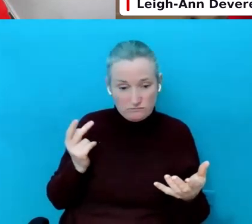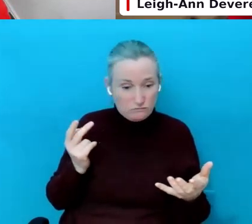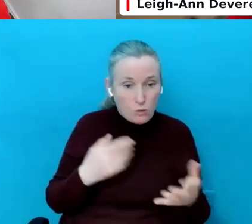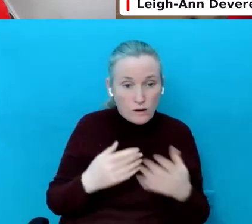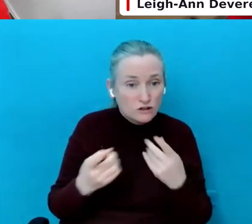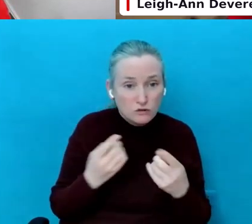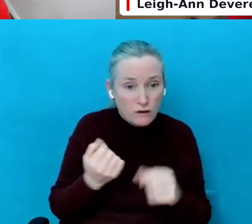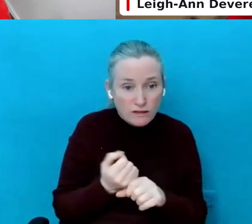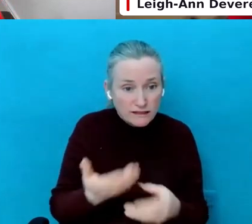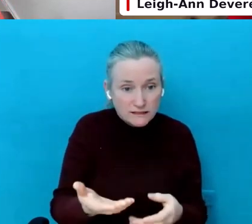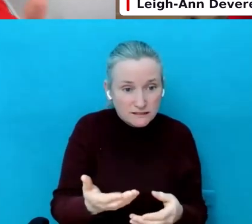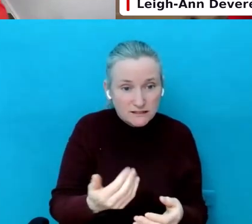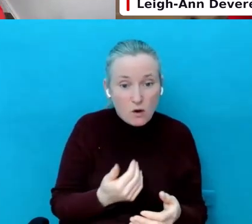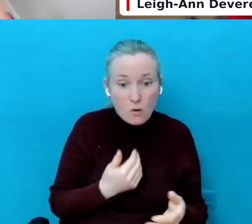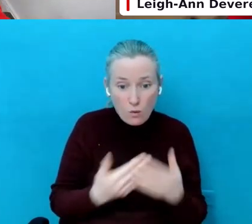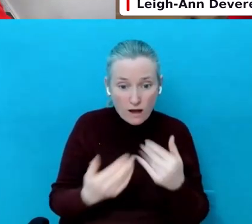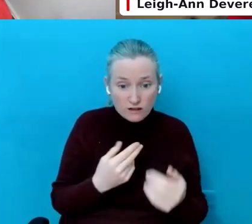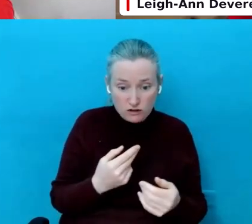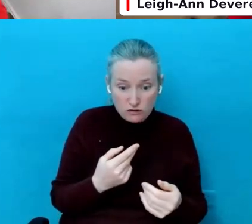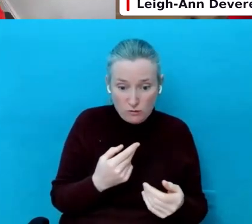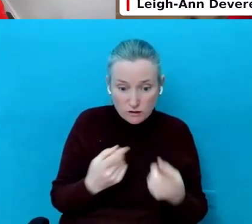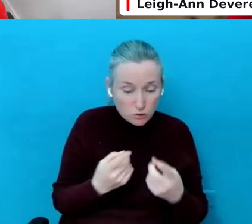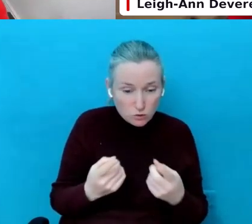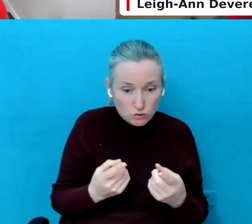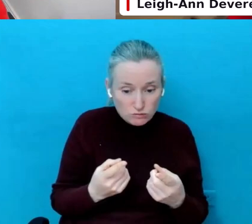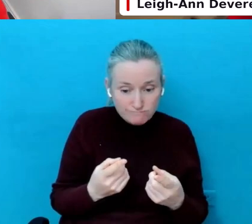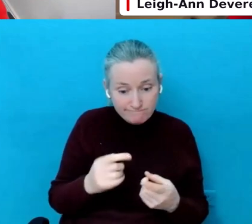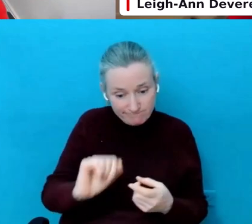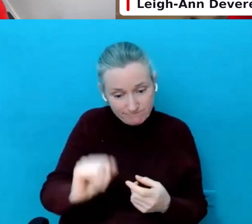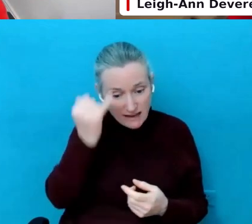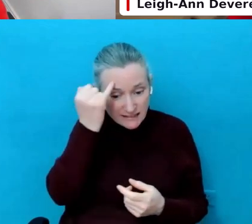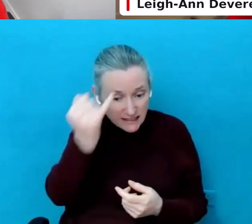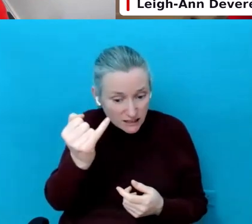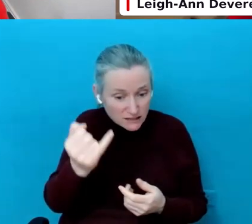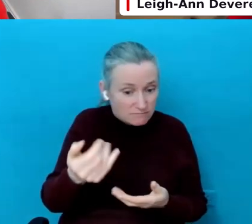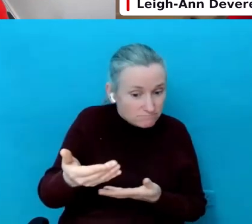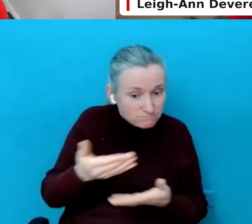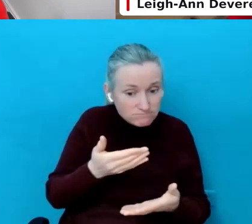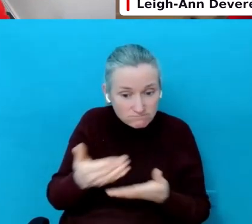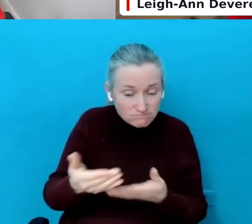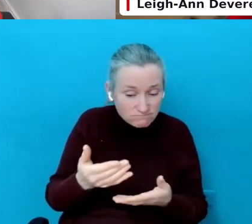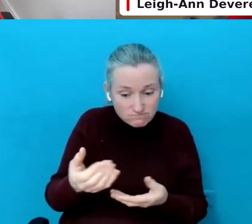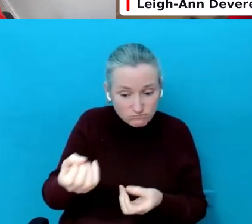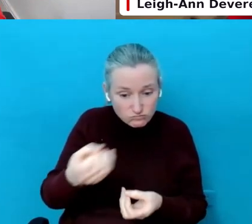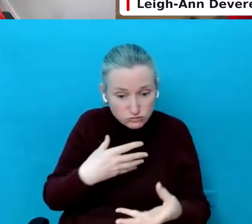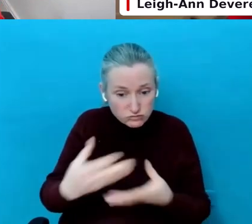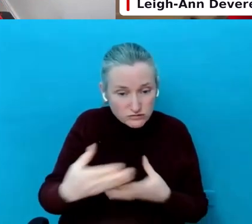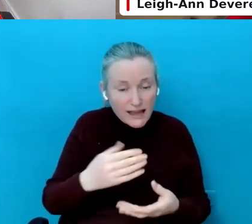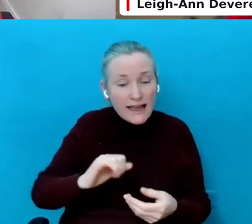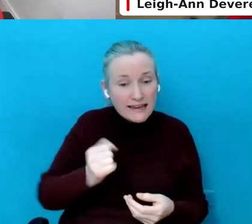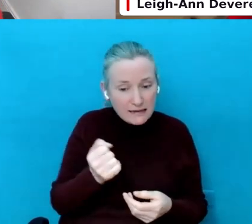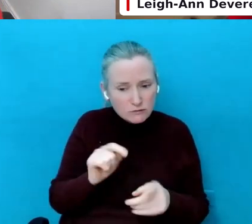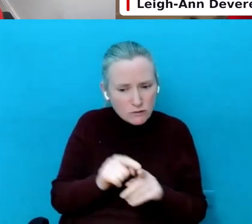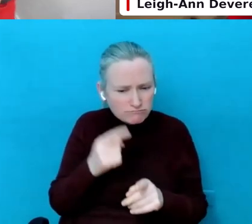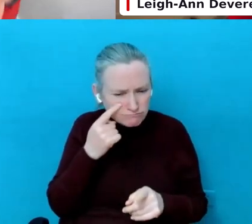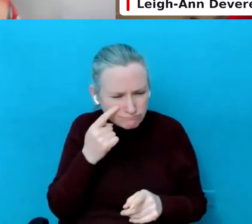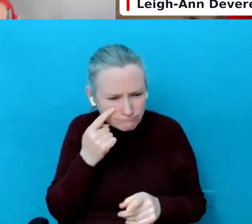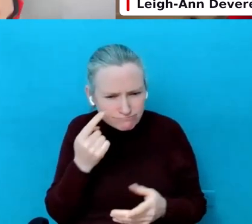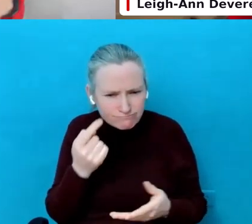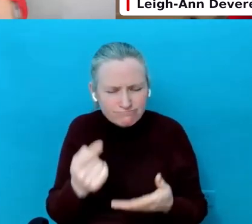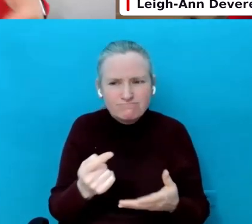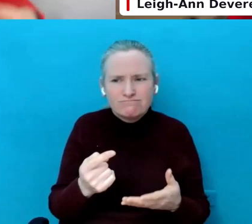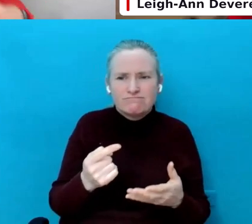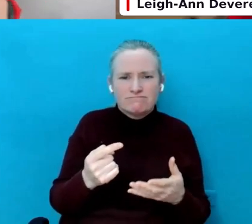do about this? What are we going to do? And let them come up with suggestions. You know, and keep checking in then. And have those